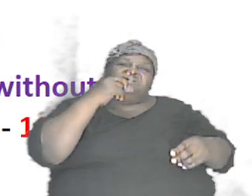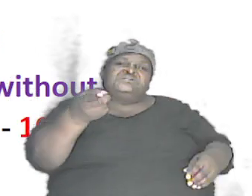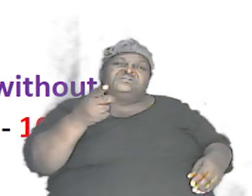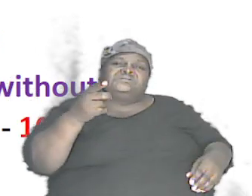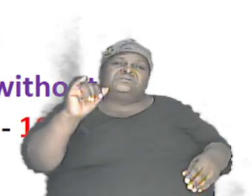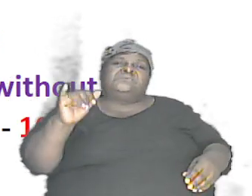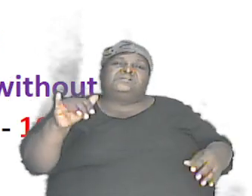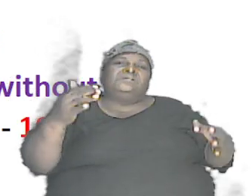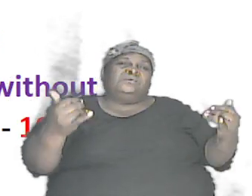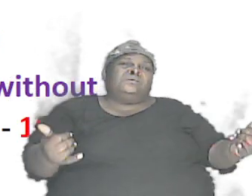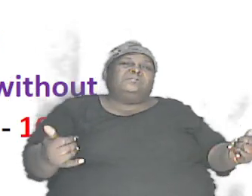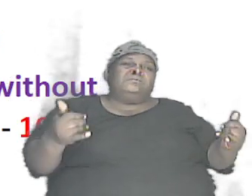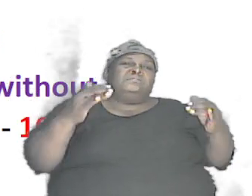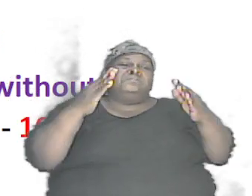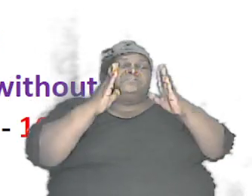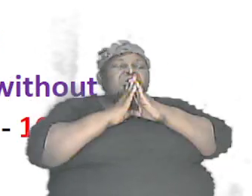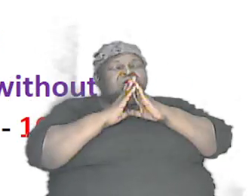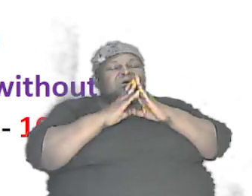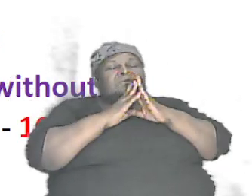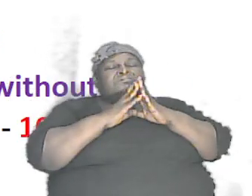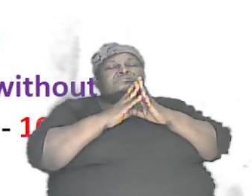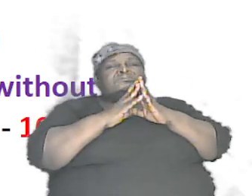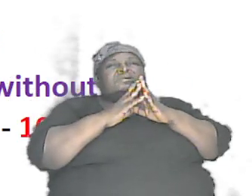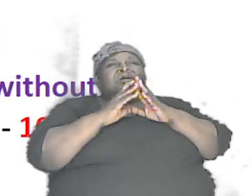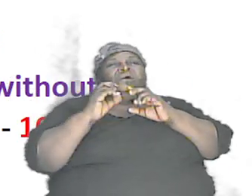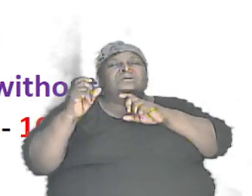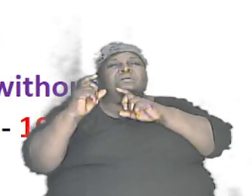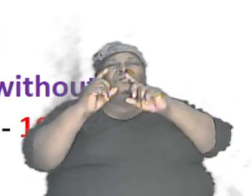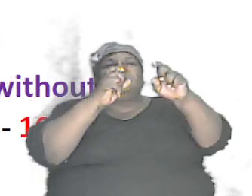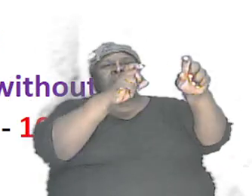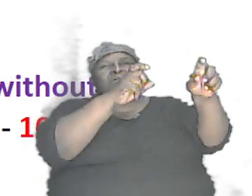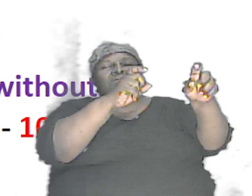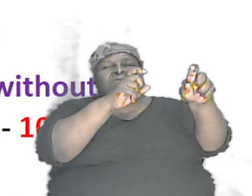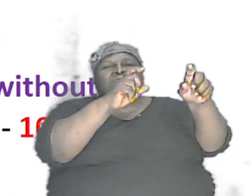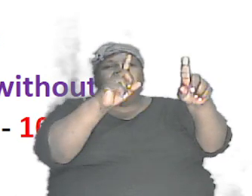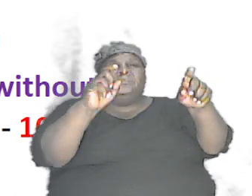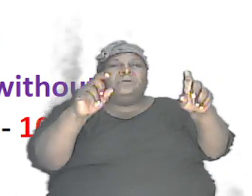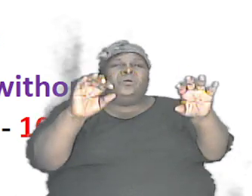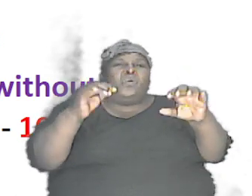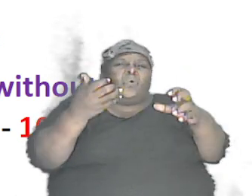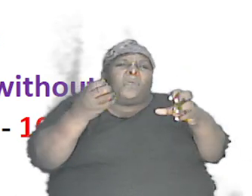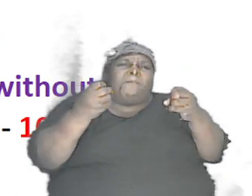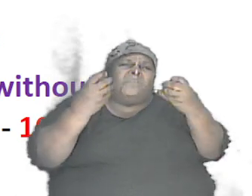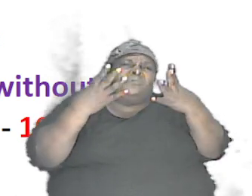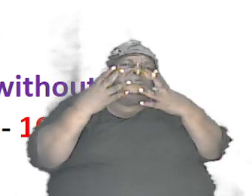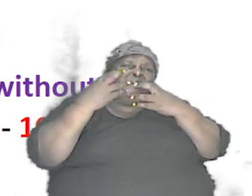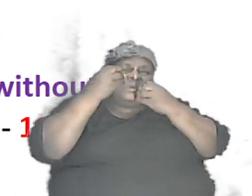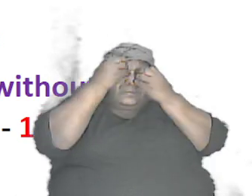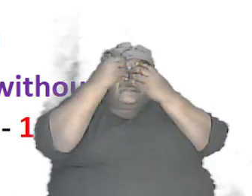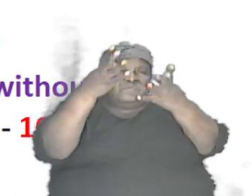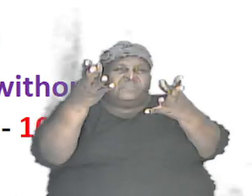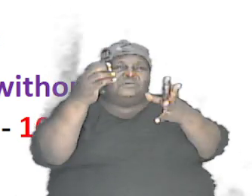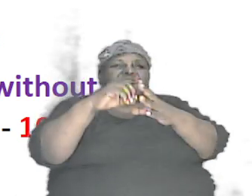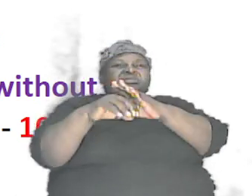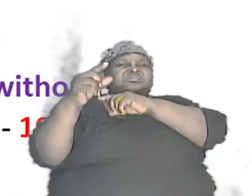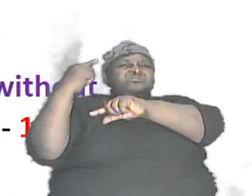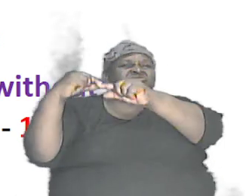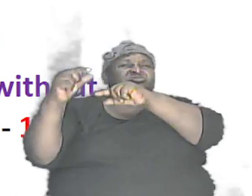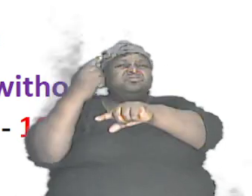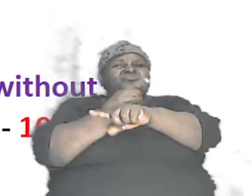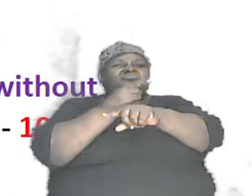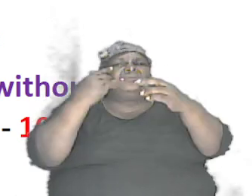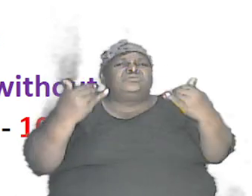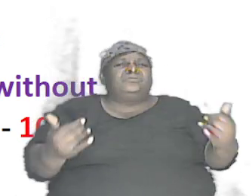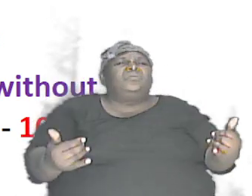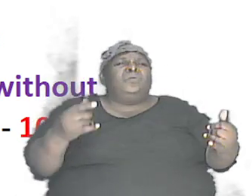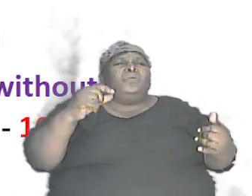let me ask another question do you know how much information is in our genes right now if one